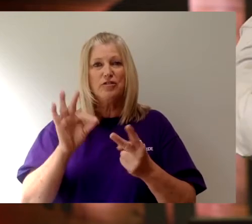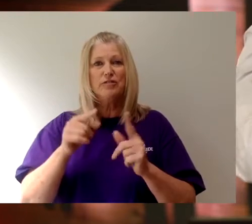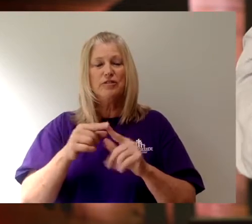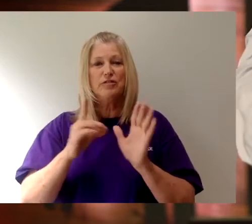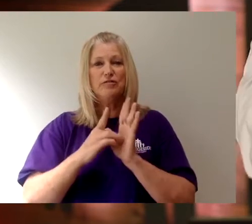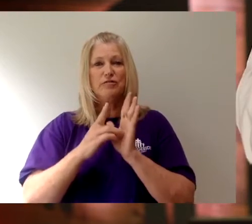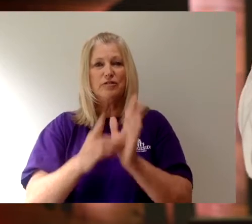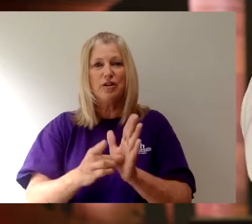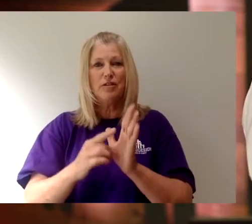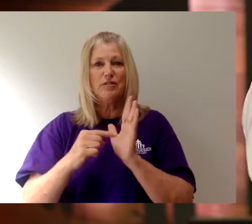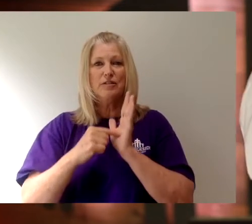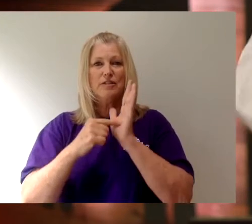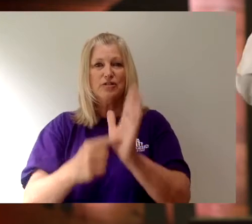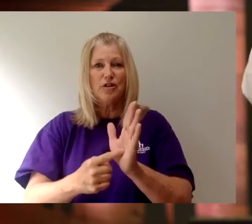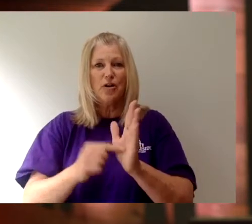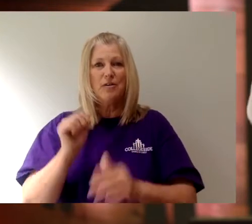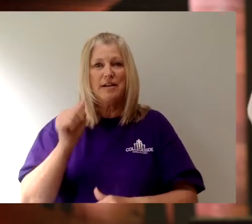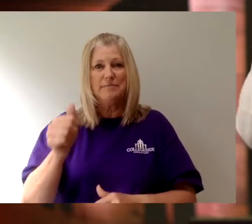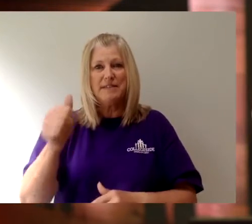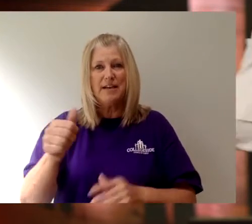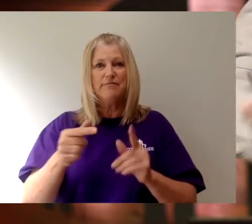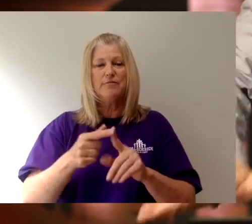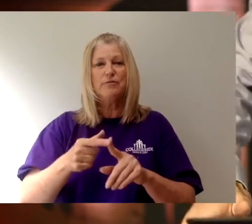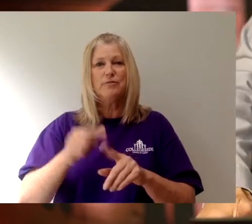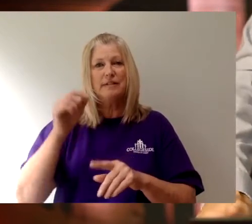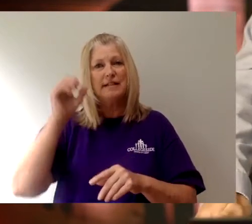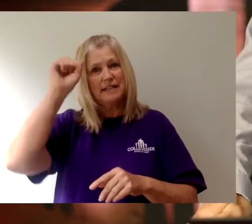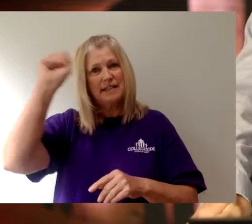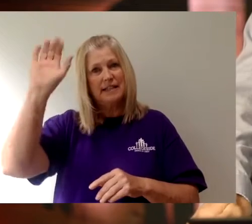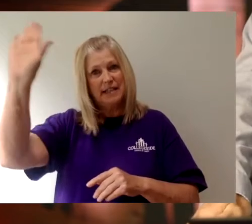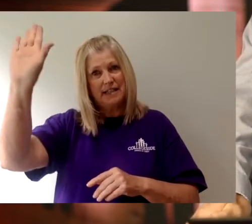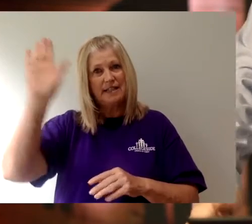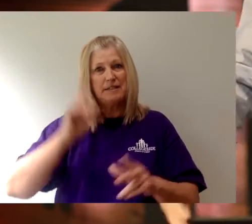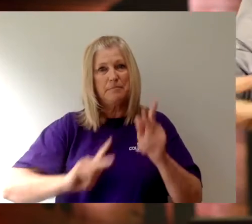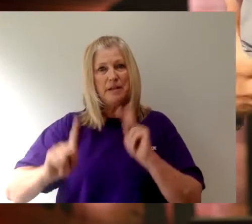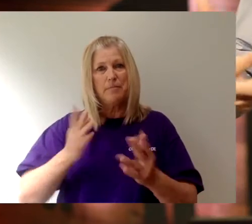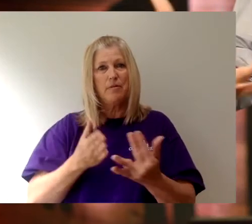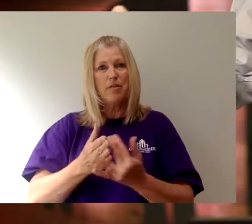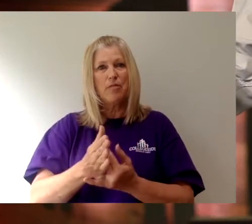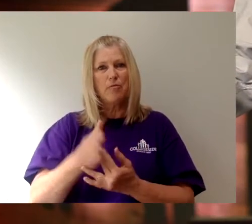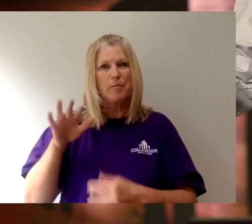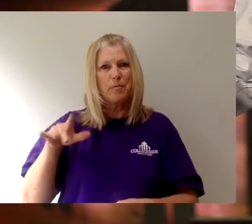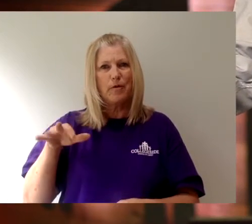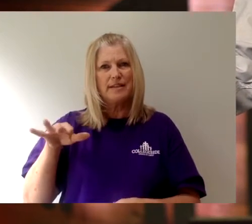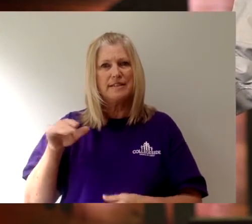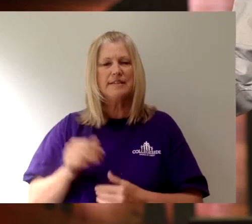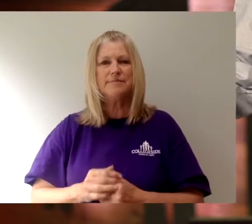demonstrate himself to his people through presence.